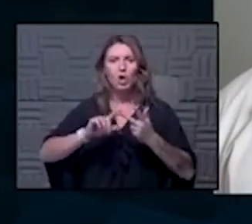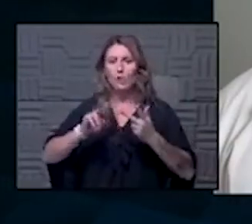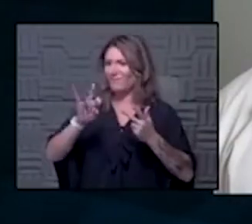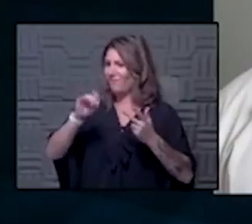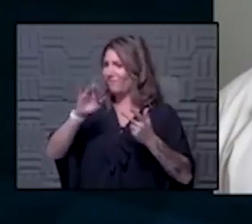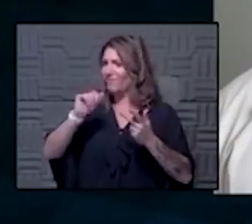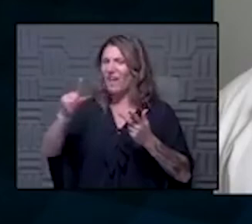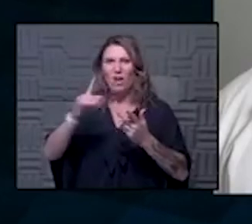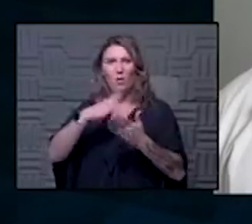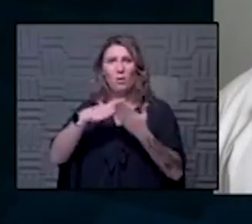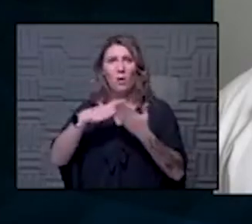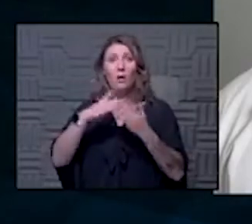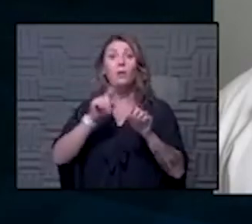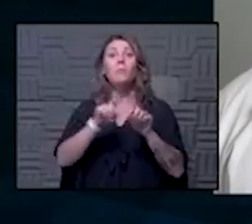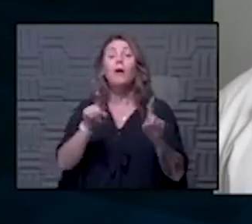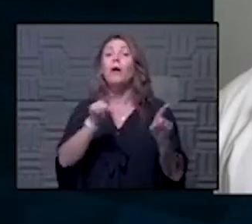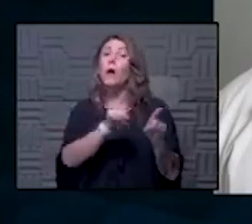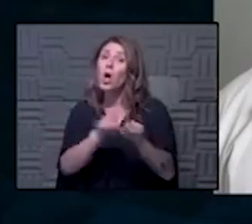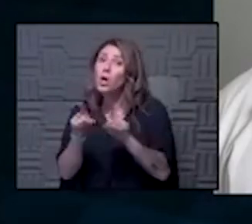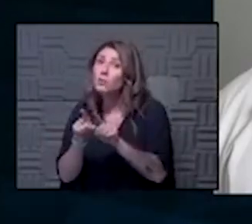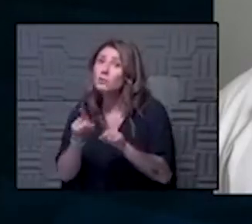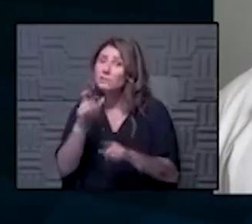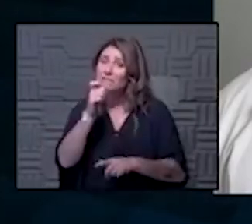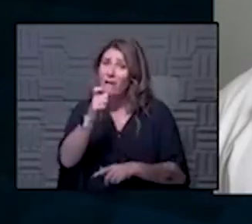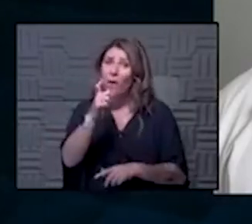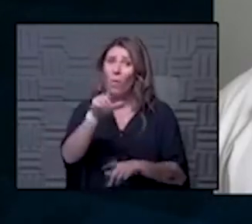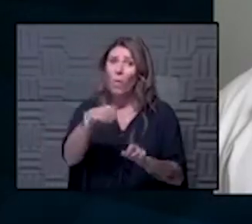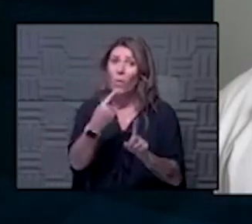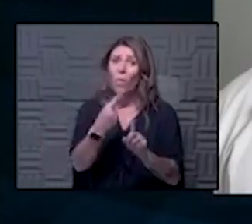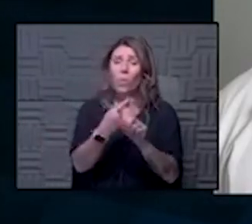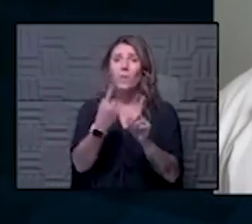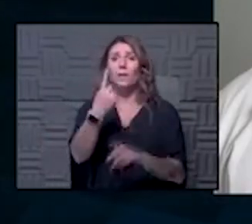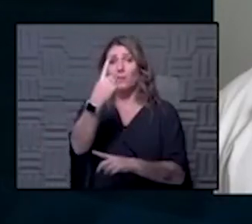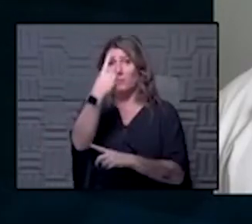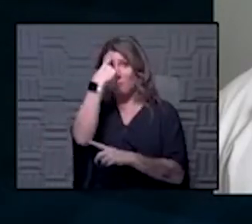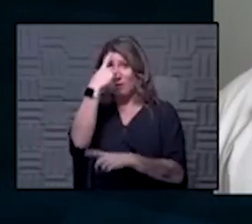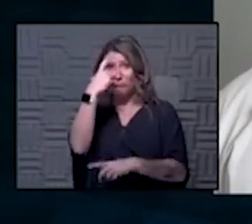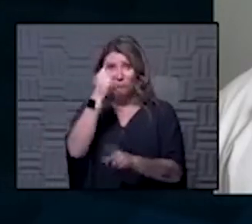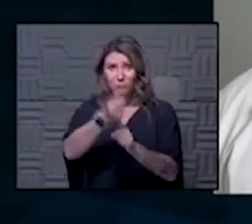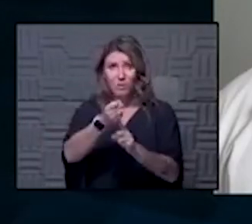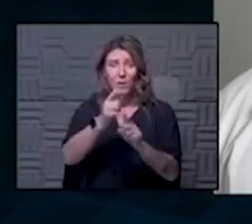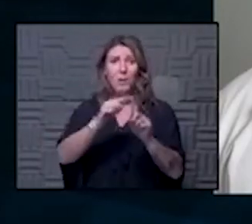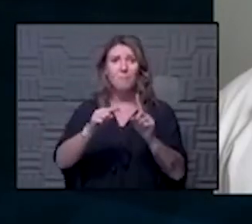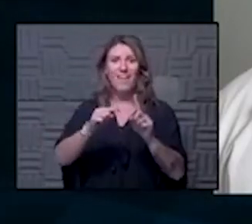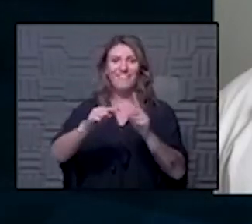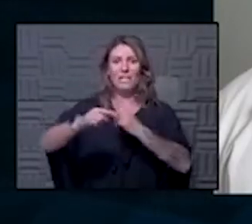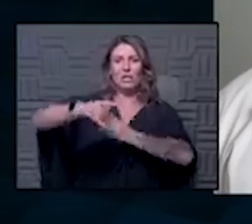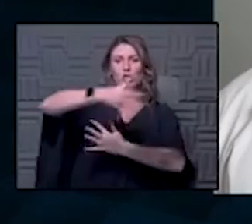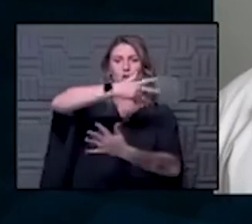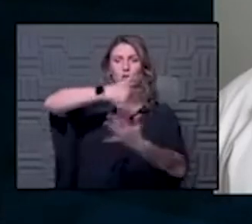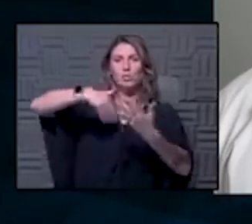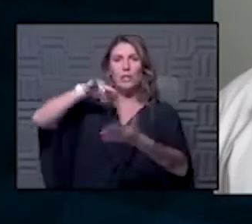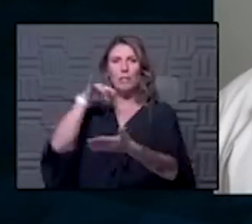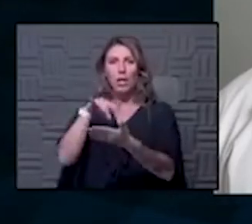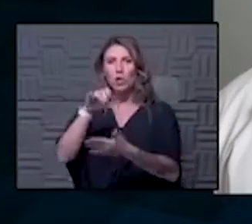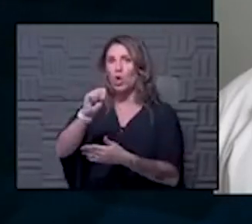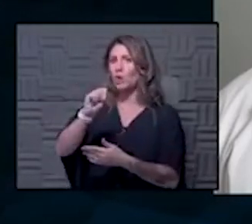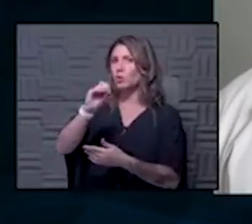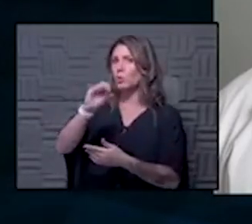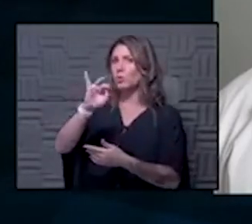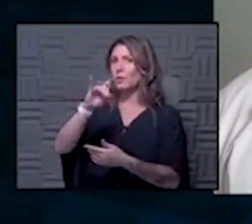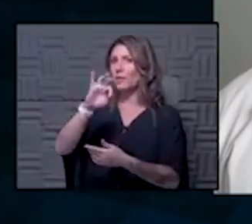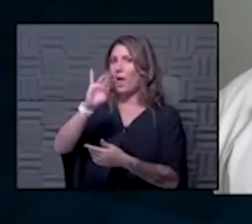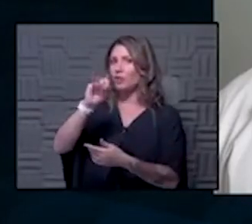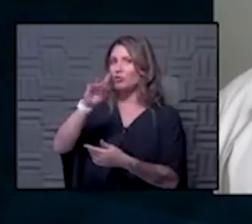aspects but we will also study not just the mental impacts but we will study it from a sociological perspective meaning what did